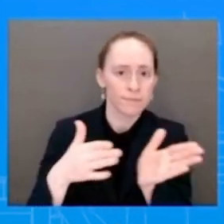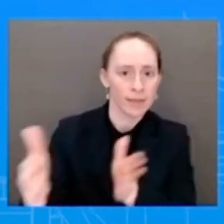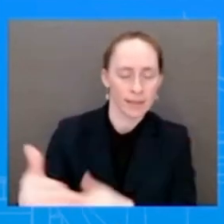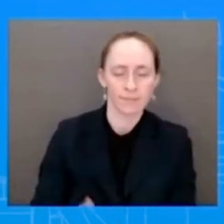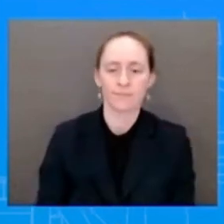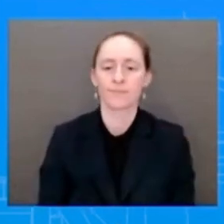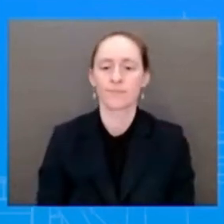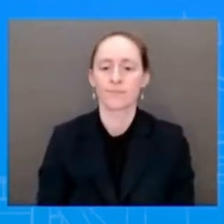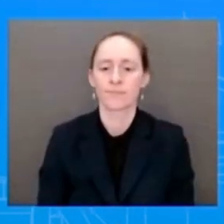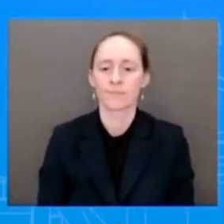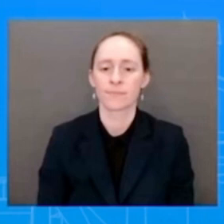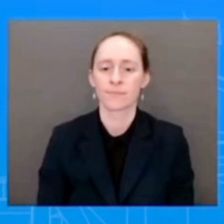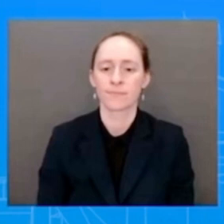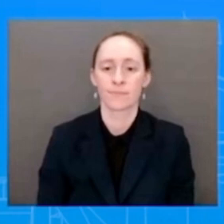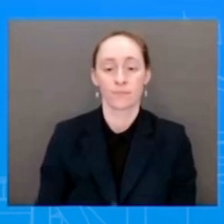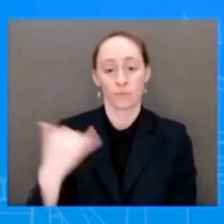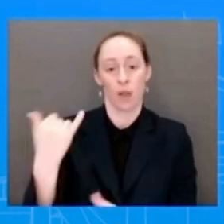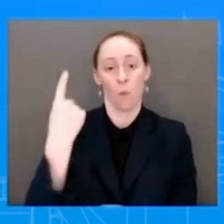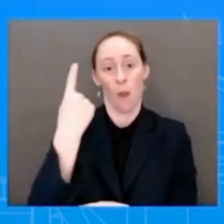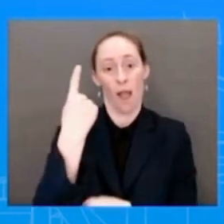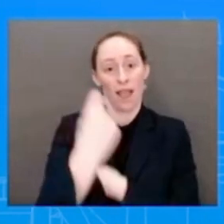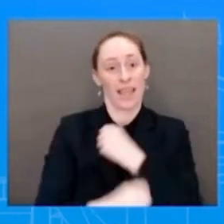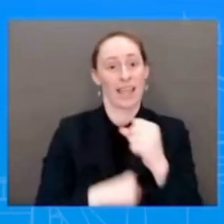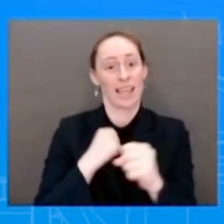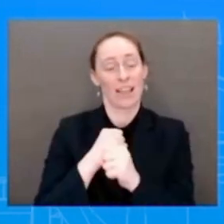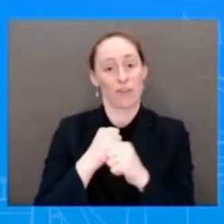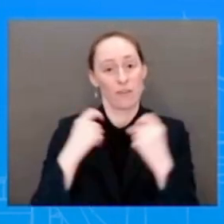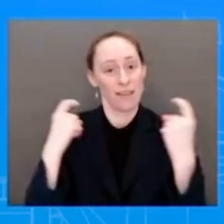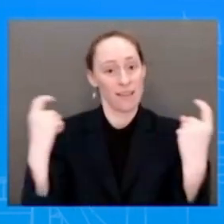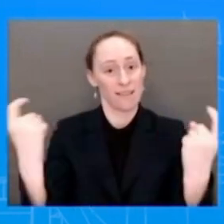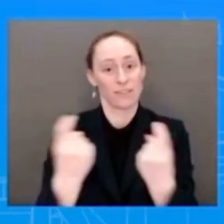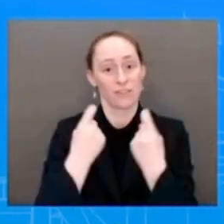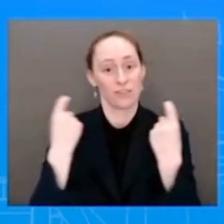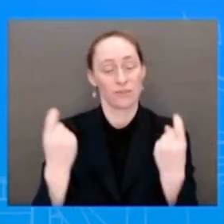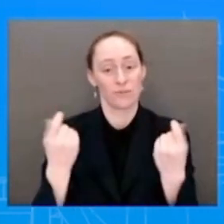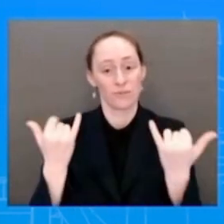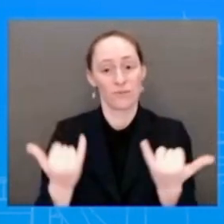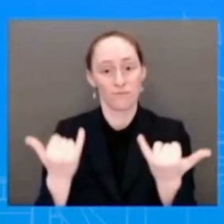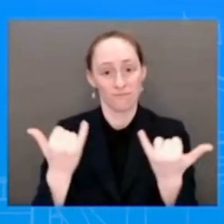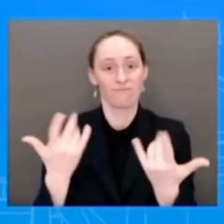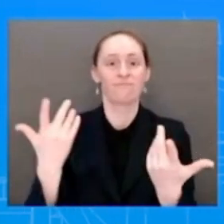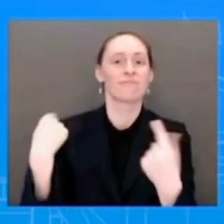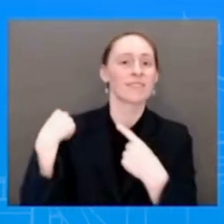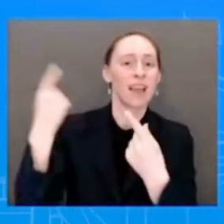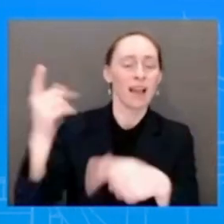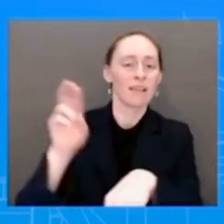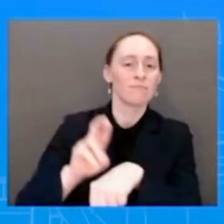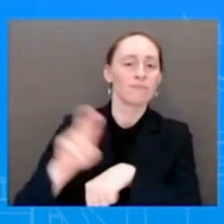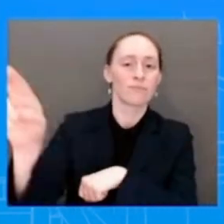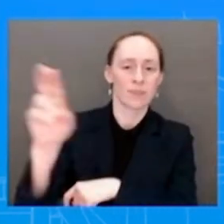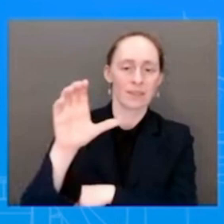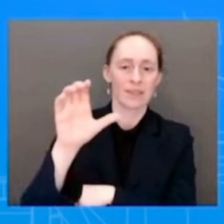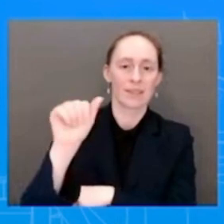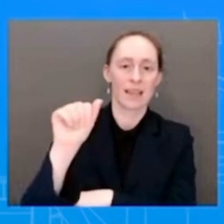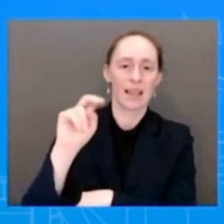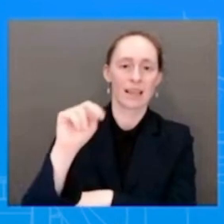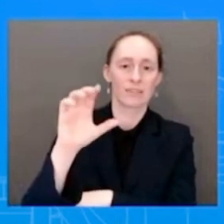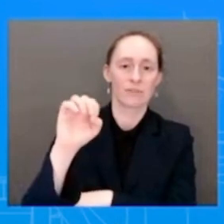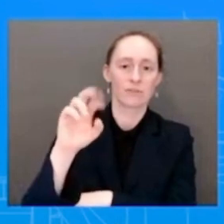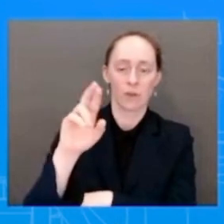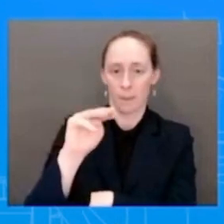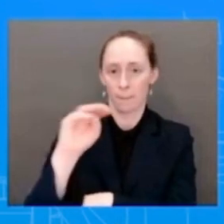Ladies reigniting the cancer moonshot with the ambitious goal of cutting cancer deaths in half over the next